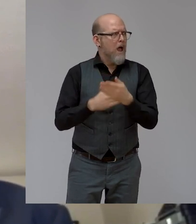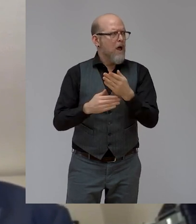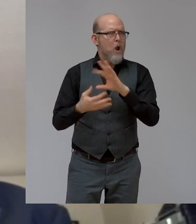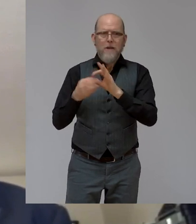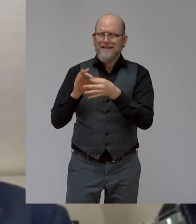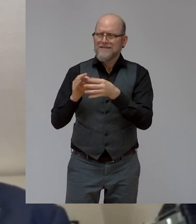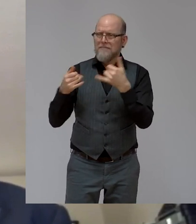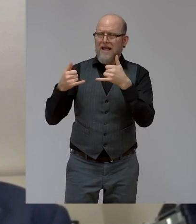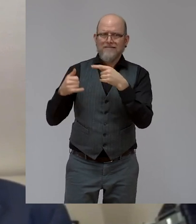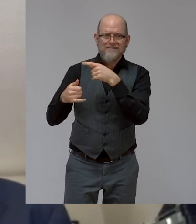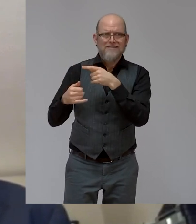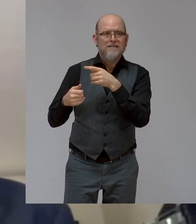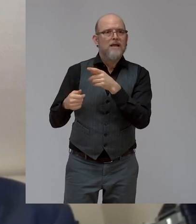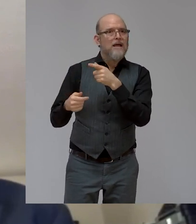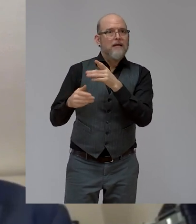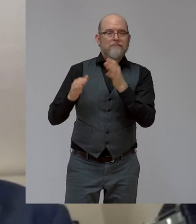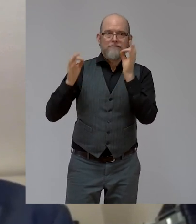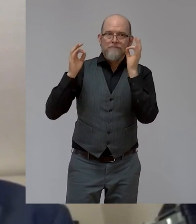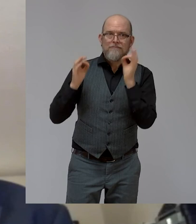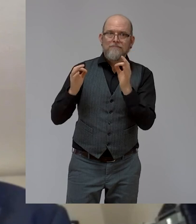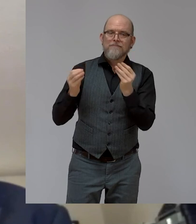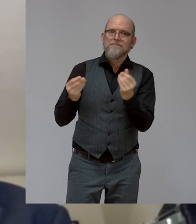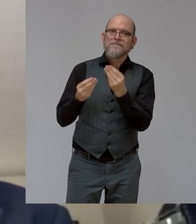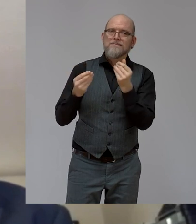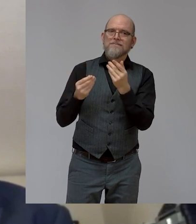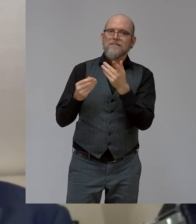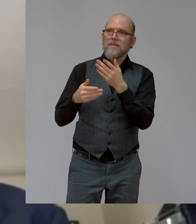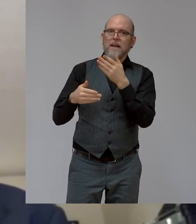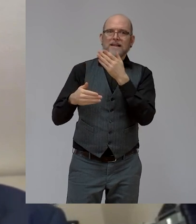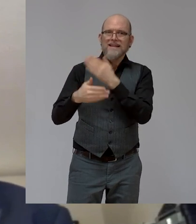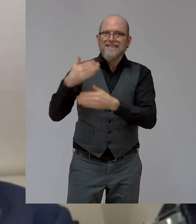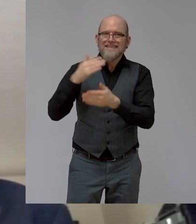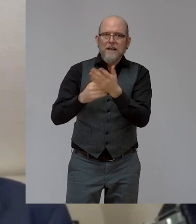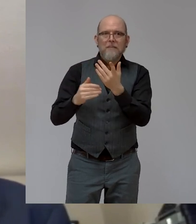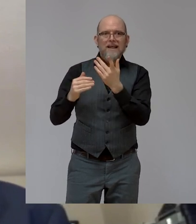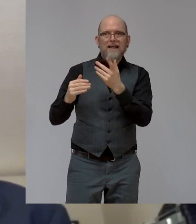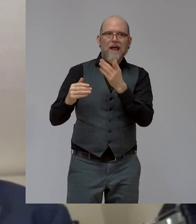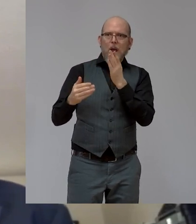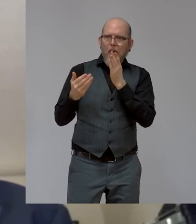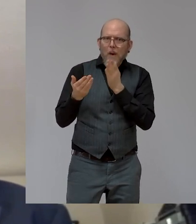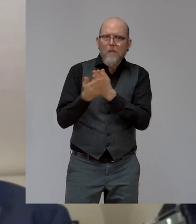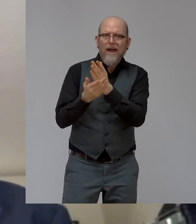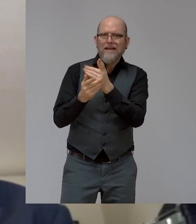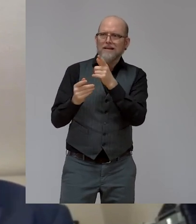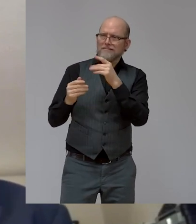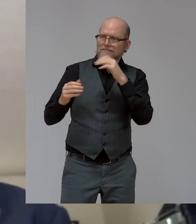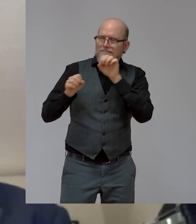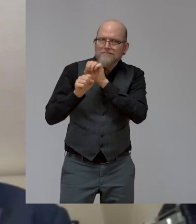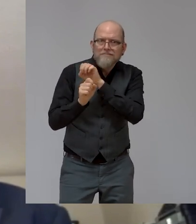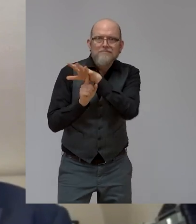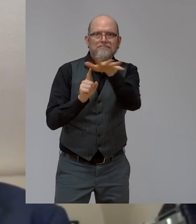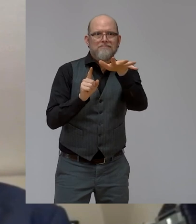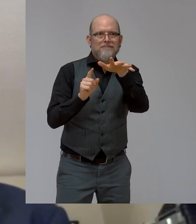inside disability rights movement. They're bringing some new, fresh set of ideas and new approaches and connecting